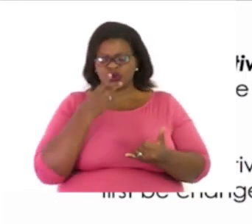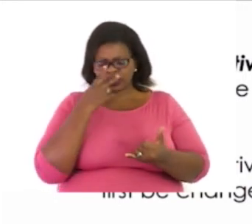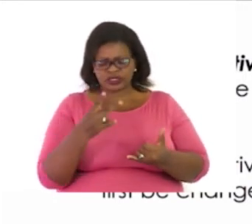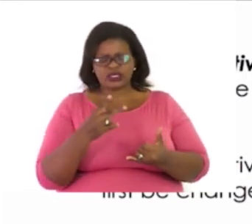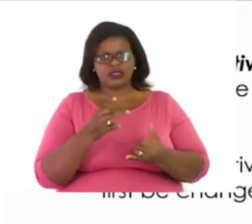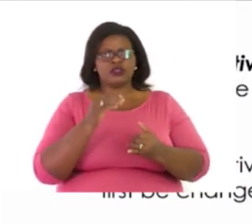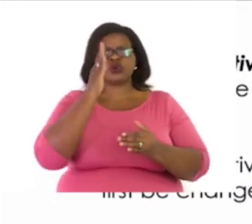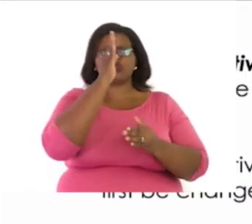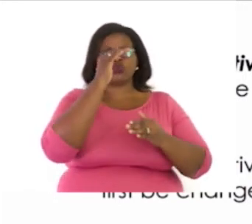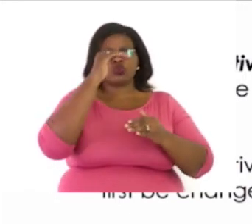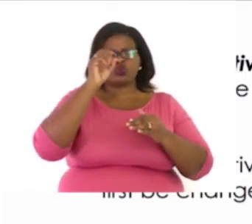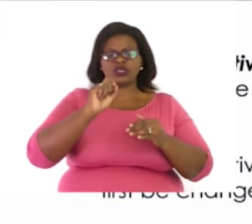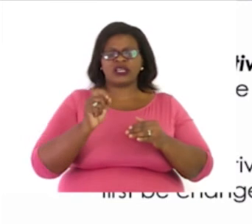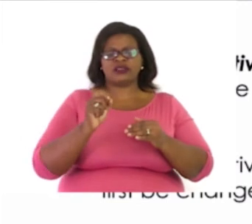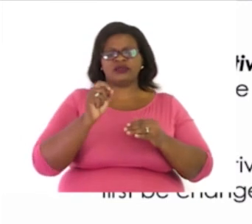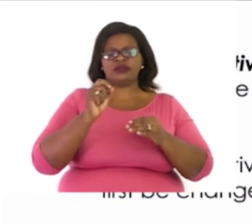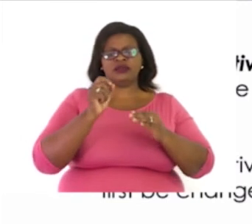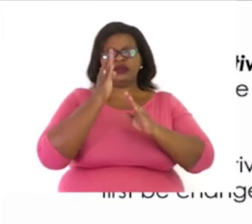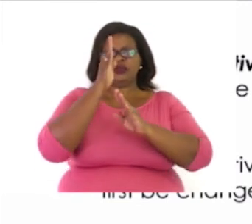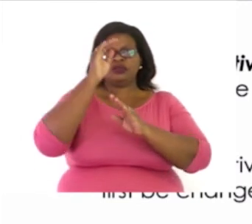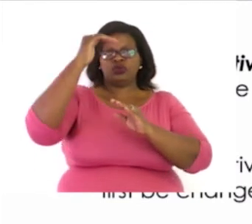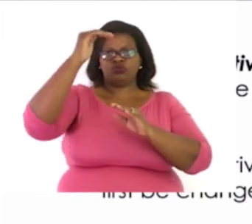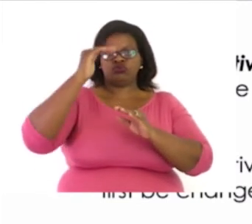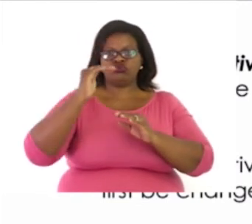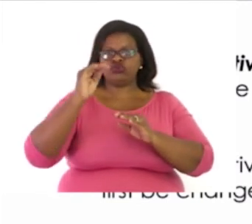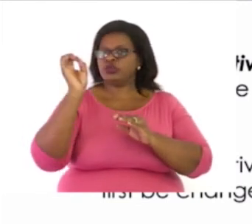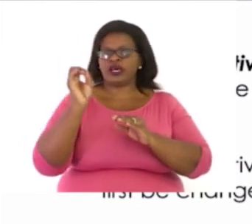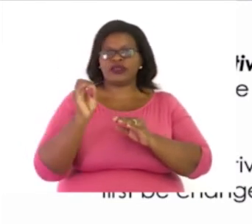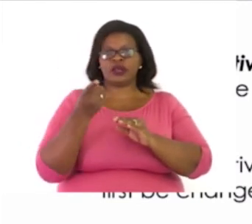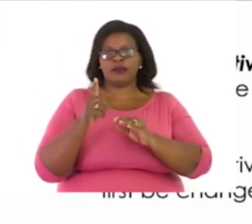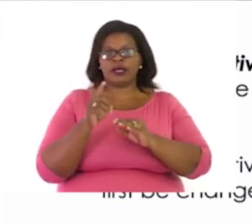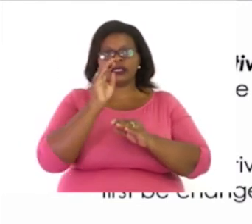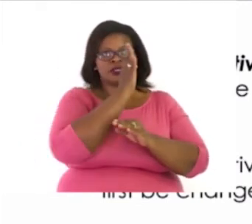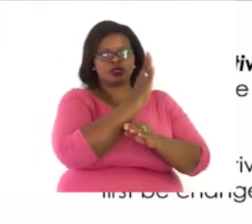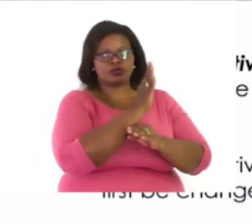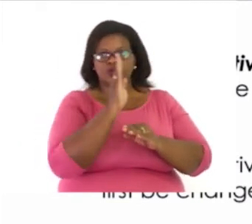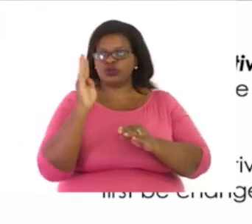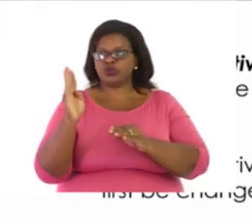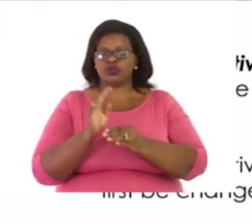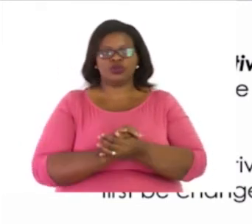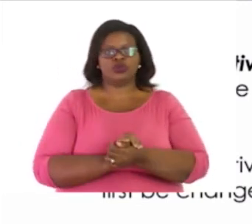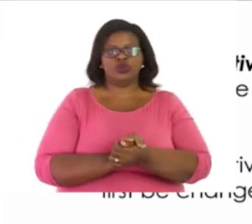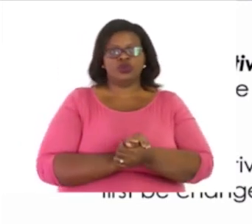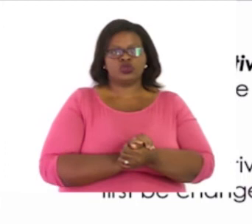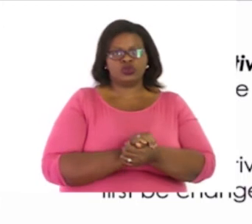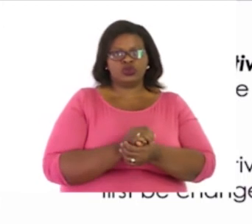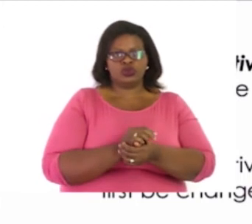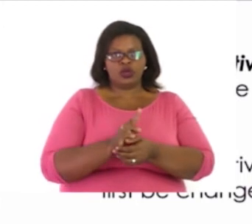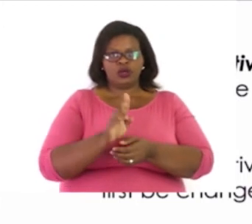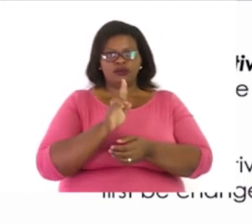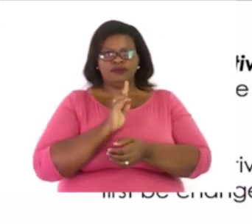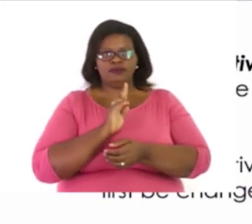each other. So, we will just add it next to each other. Then, we say 5 plus 0 equals 5. I write under